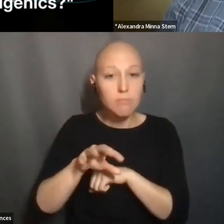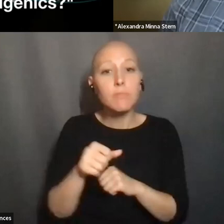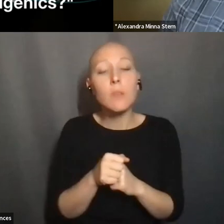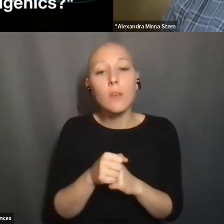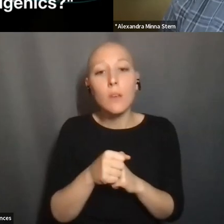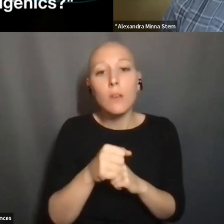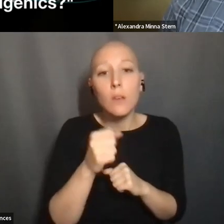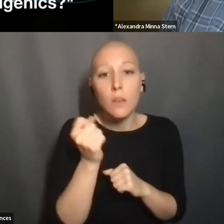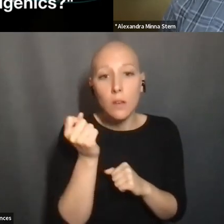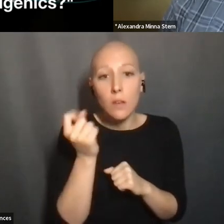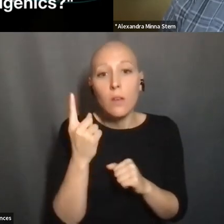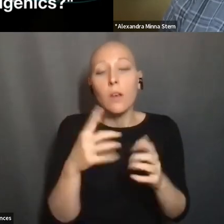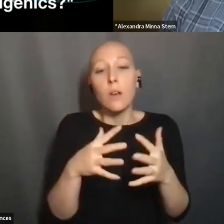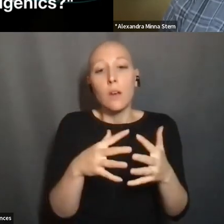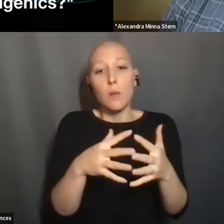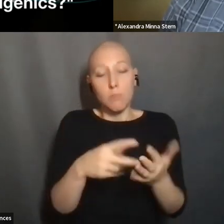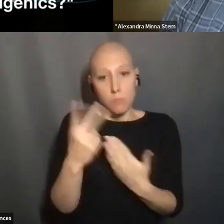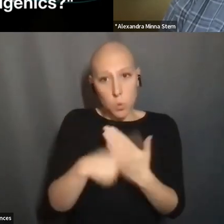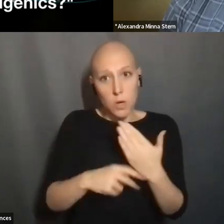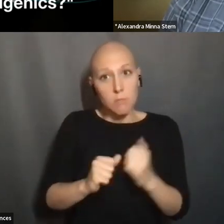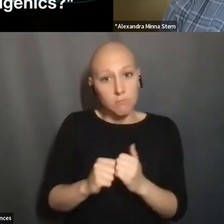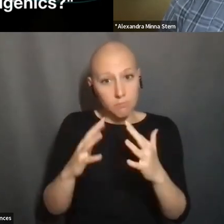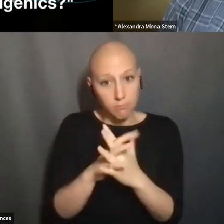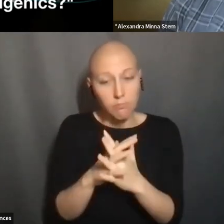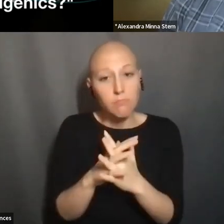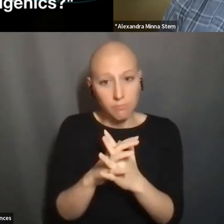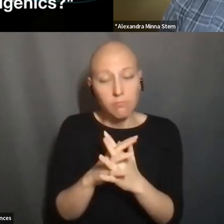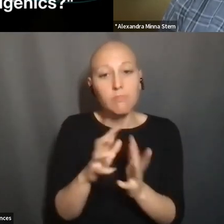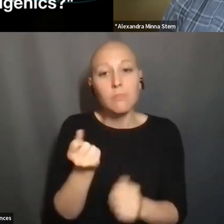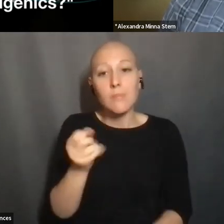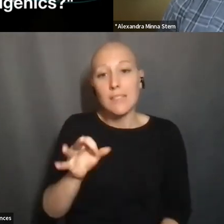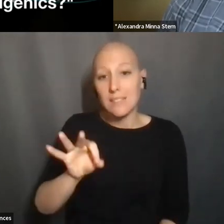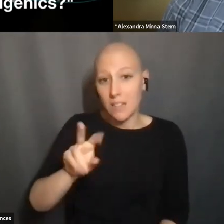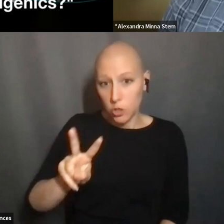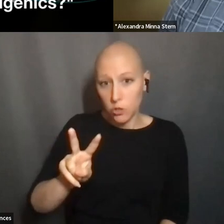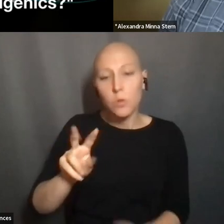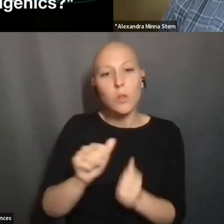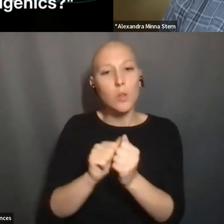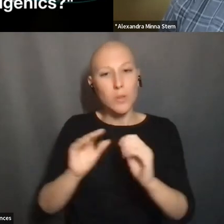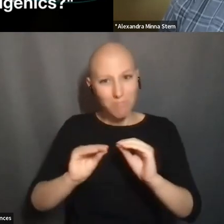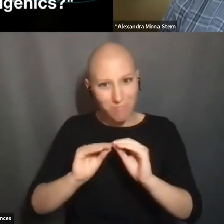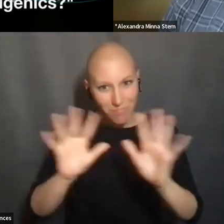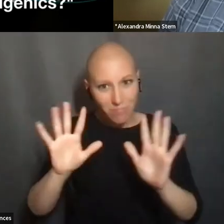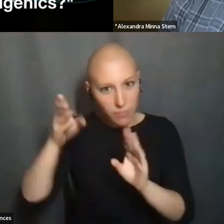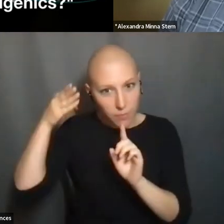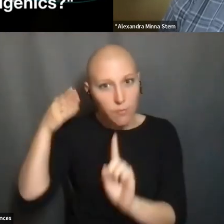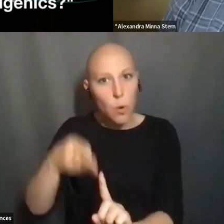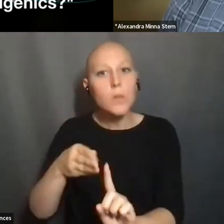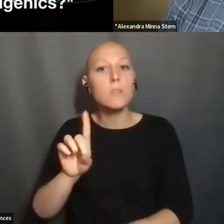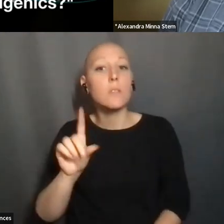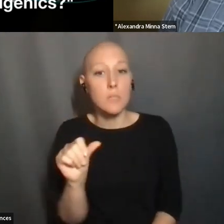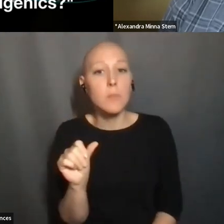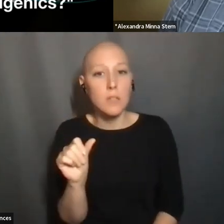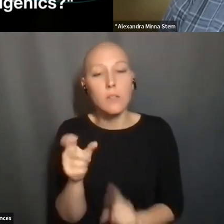WITH AN EXPLICITLY DISABILITY FOCUS. THIS CAME OUT OF HER OWN PERSONAL EXPERIENCE AND HAS BEEN A